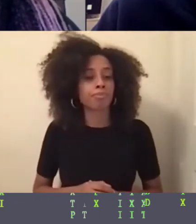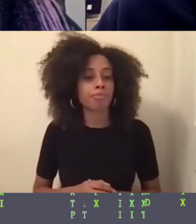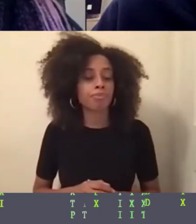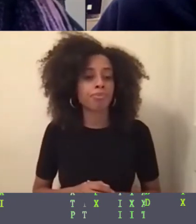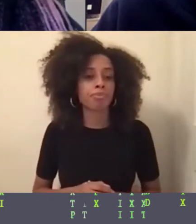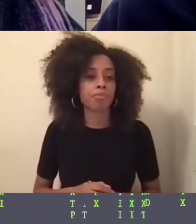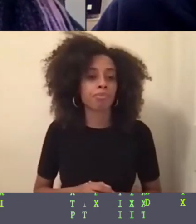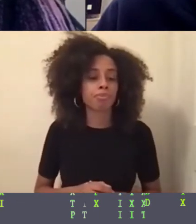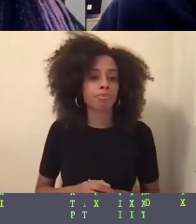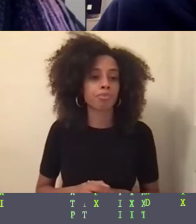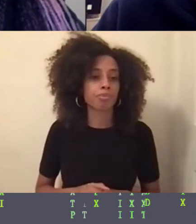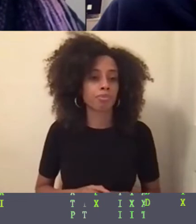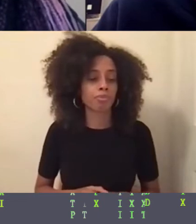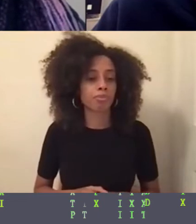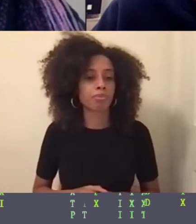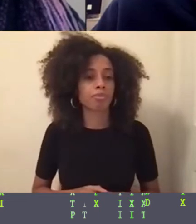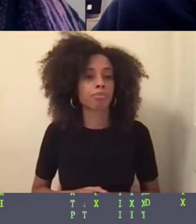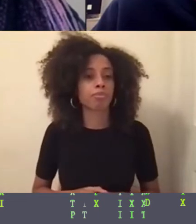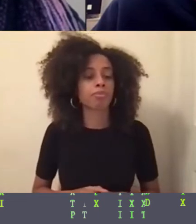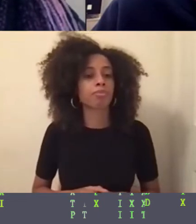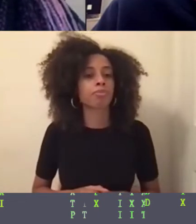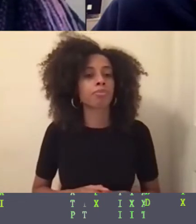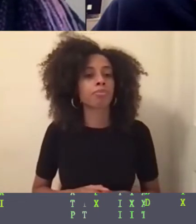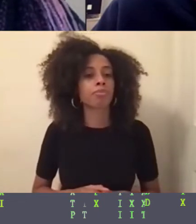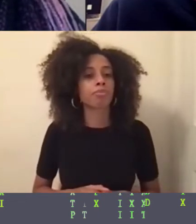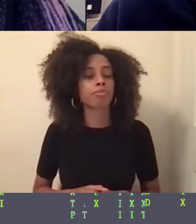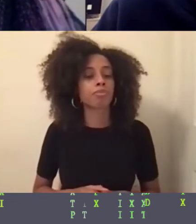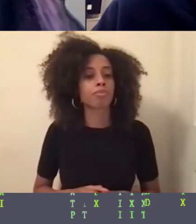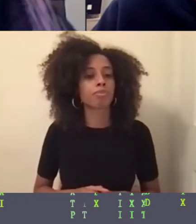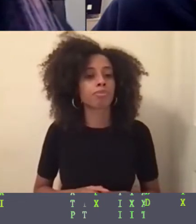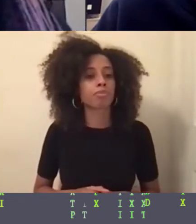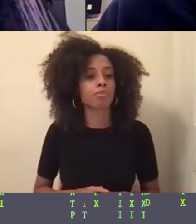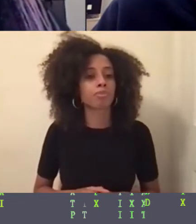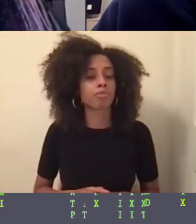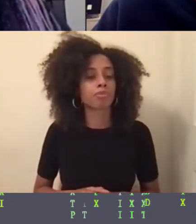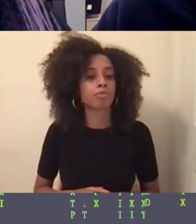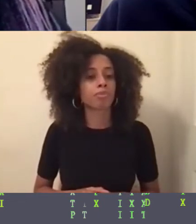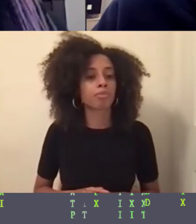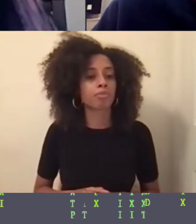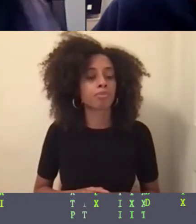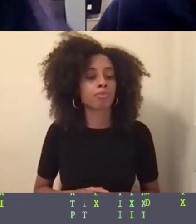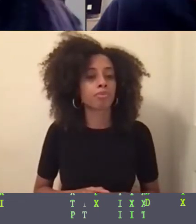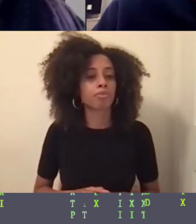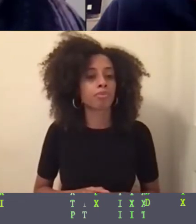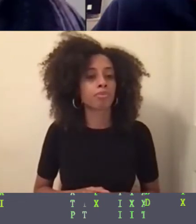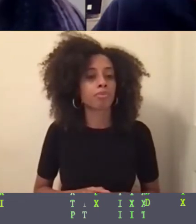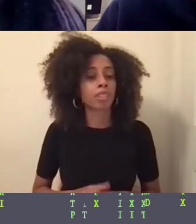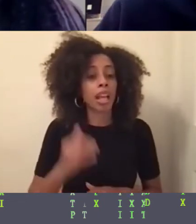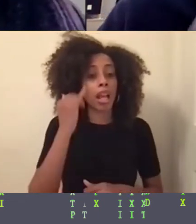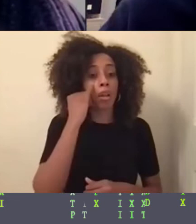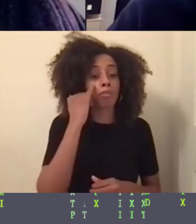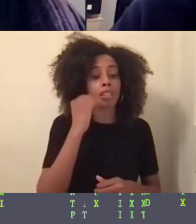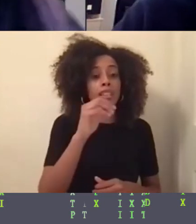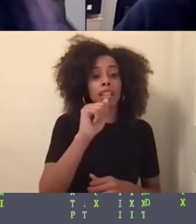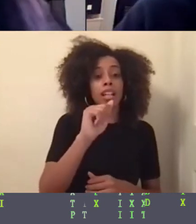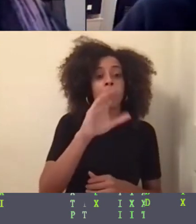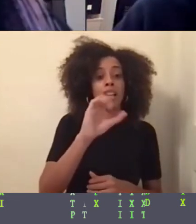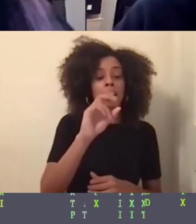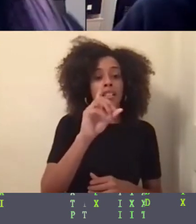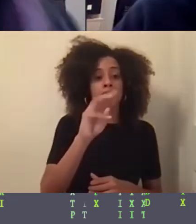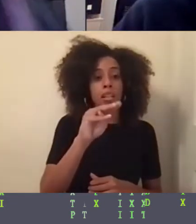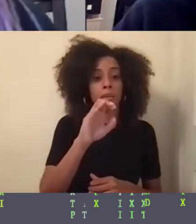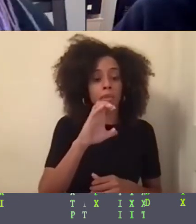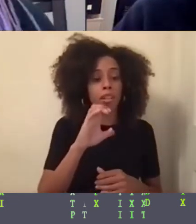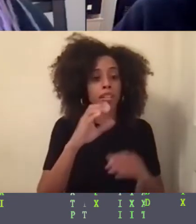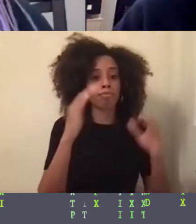even with like dealing with whether it's, you know, the academic family or your friends, you call your